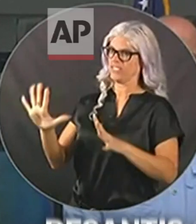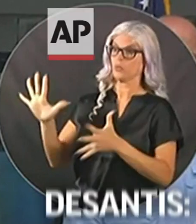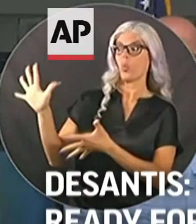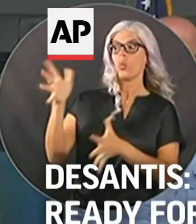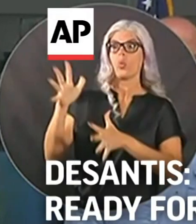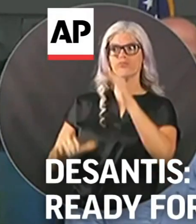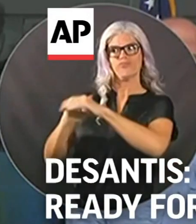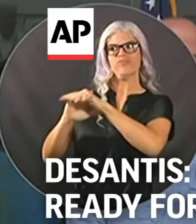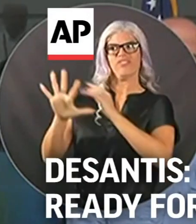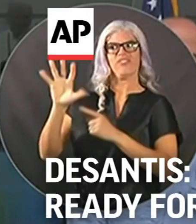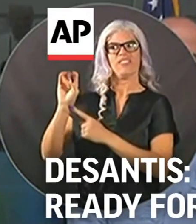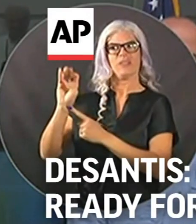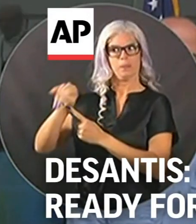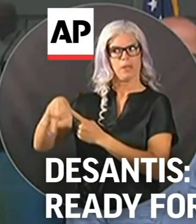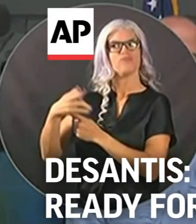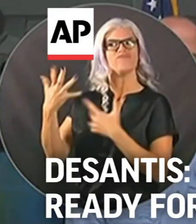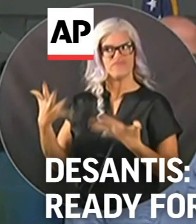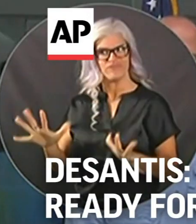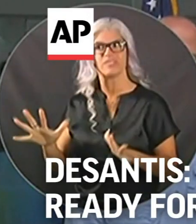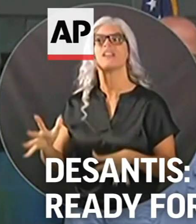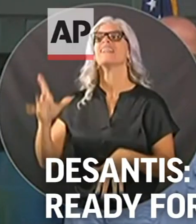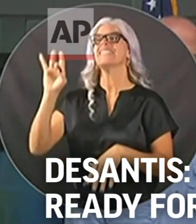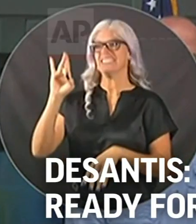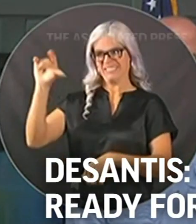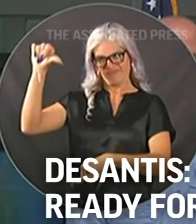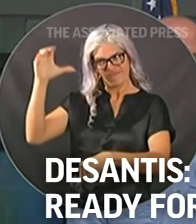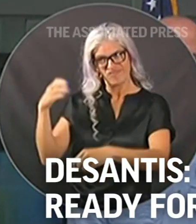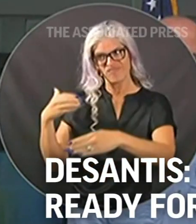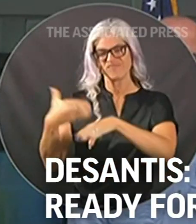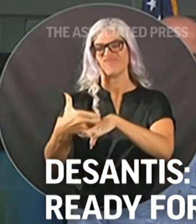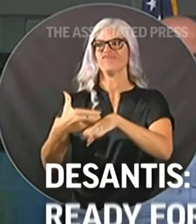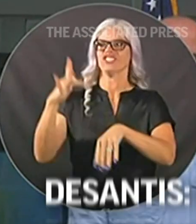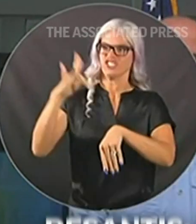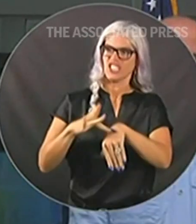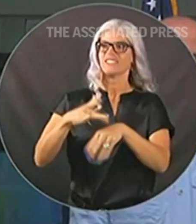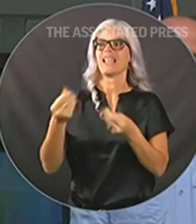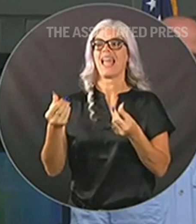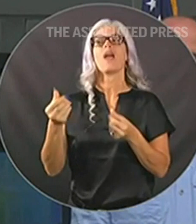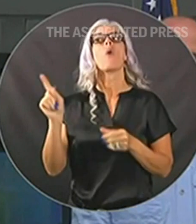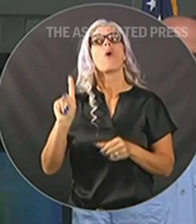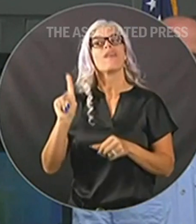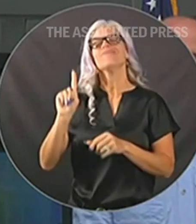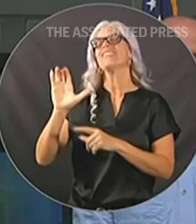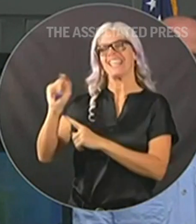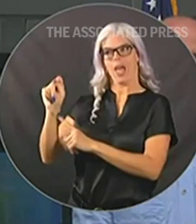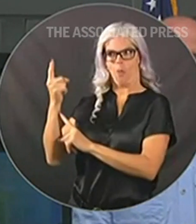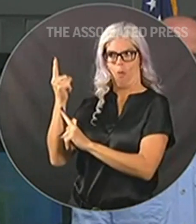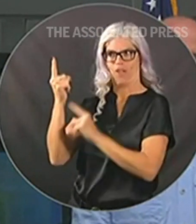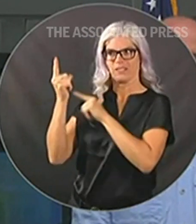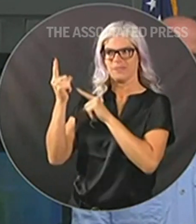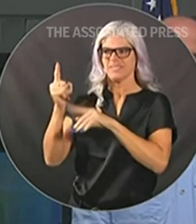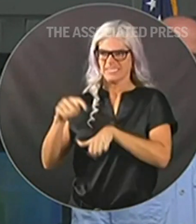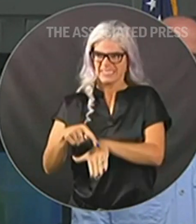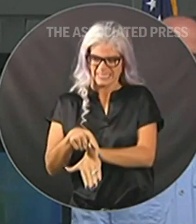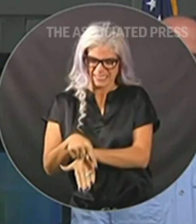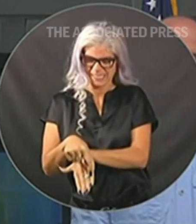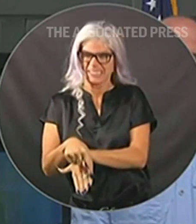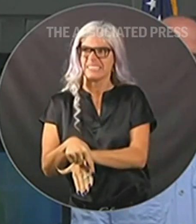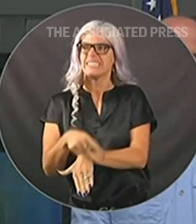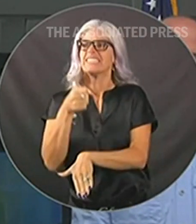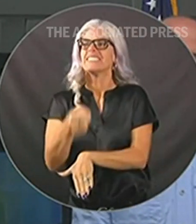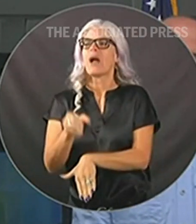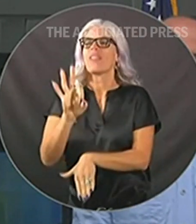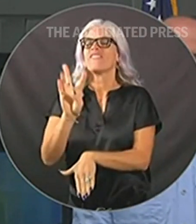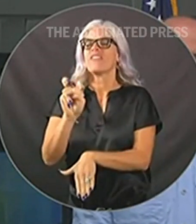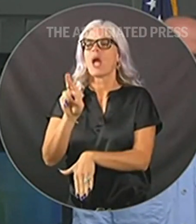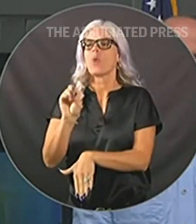The storm made landfall overnight as a category one hurricane just south of Vero Beach and is continuing to move through the